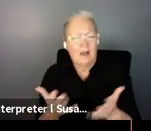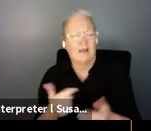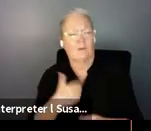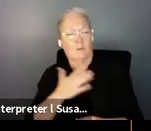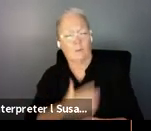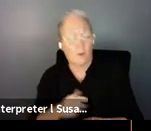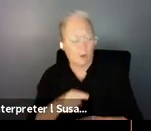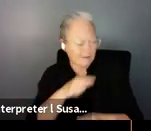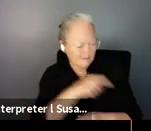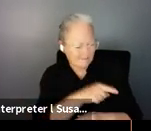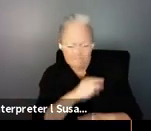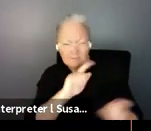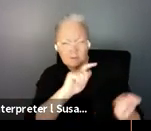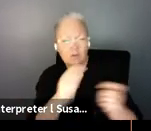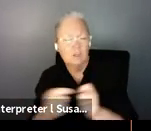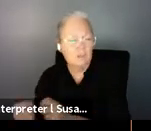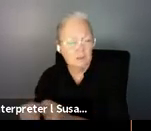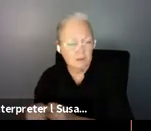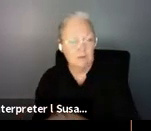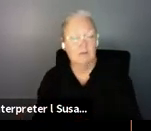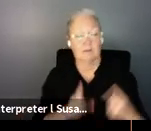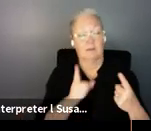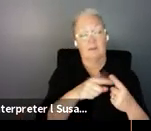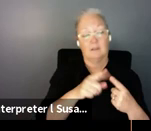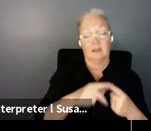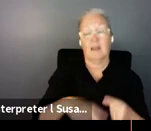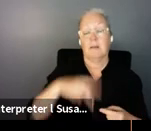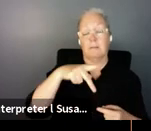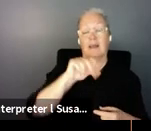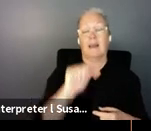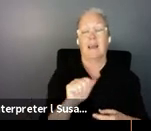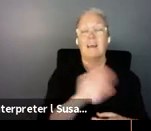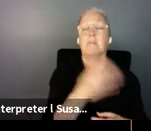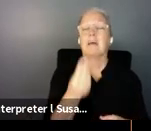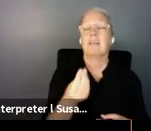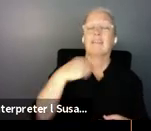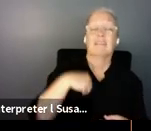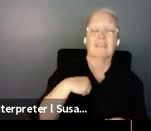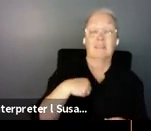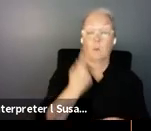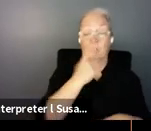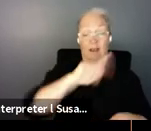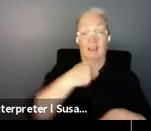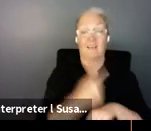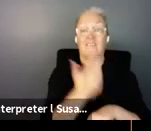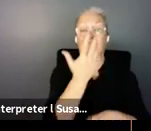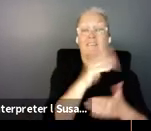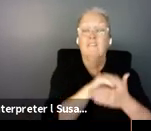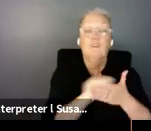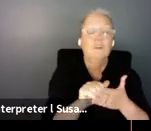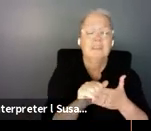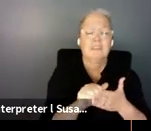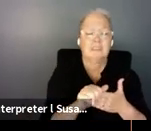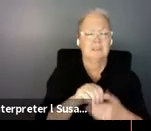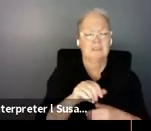increase the the pa wage from 1.5 dollars per hour to um to quite two